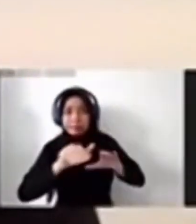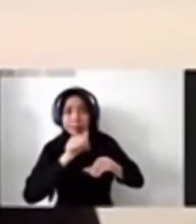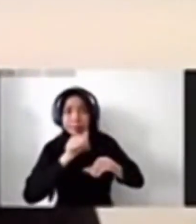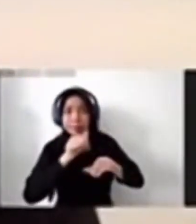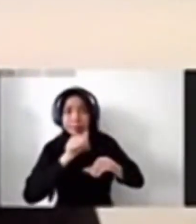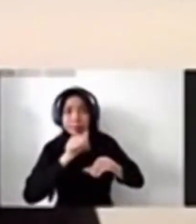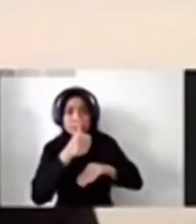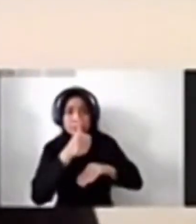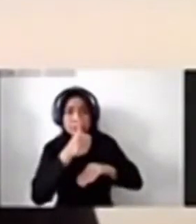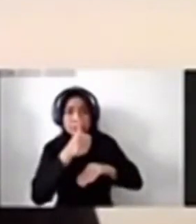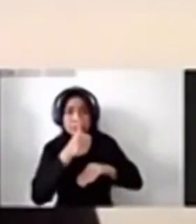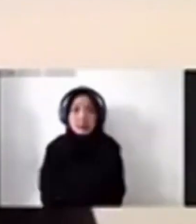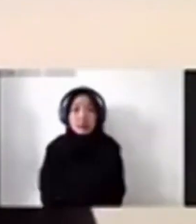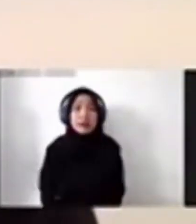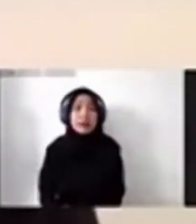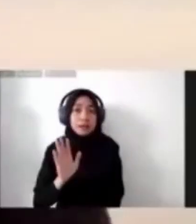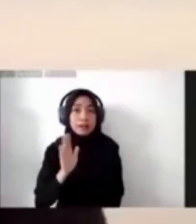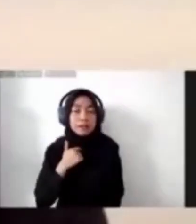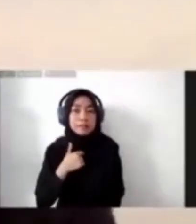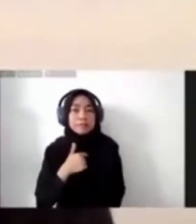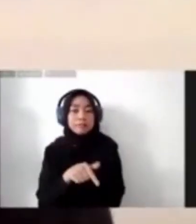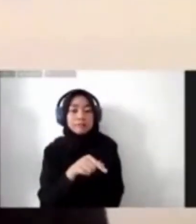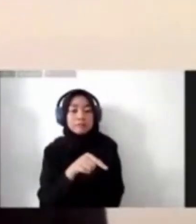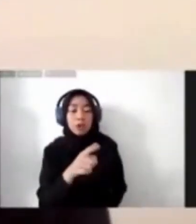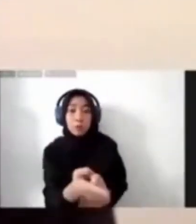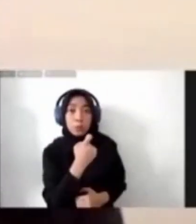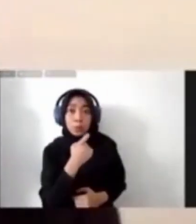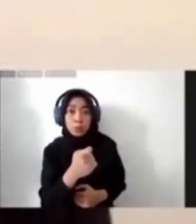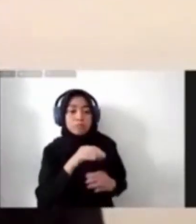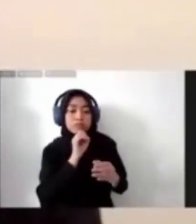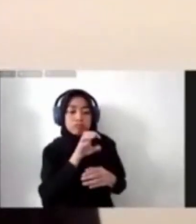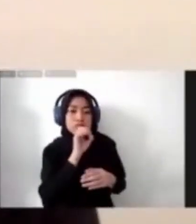our speaker will respond to your comments in the Q&A session later.